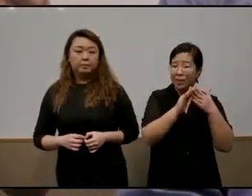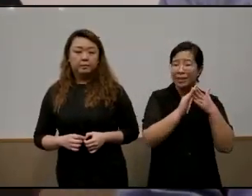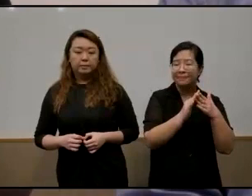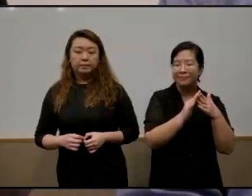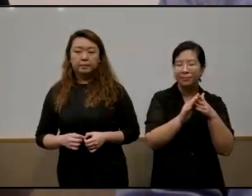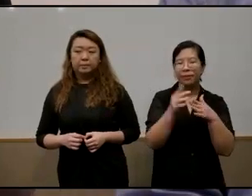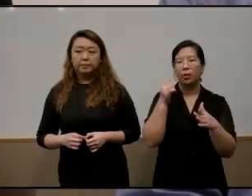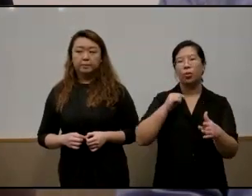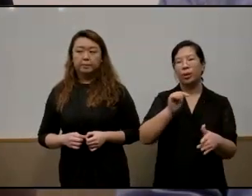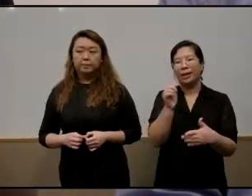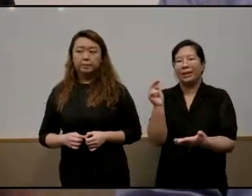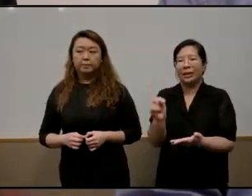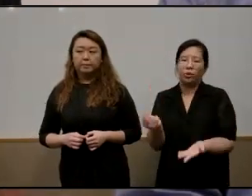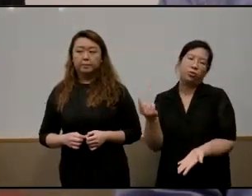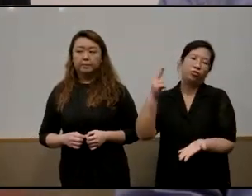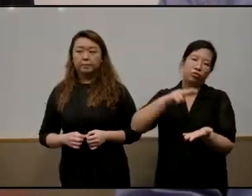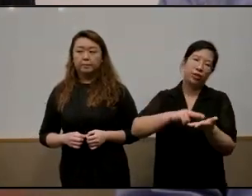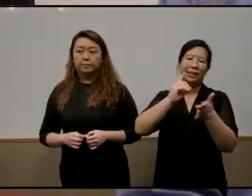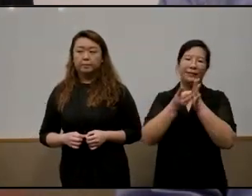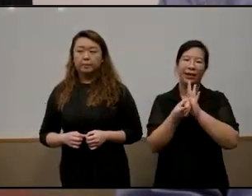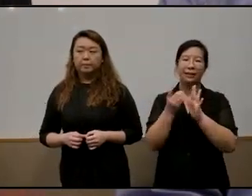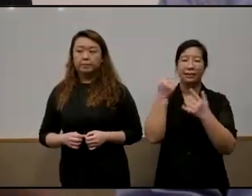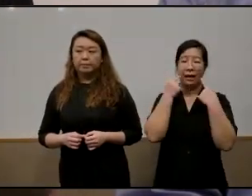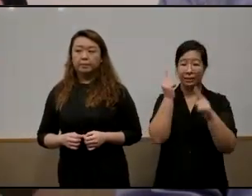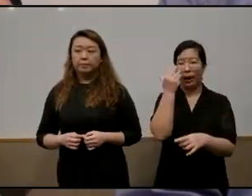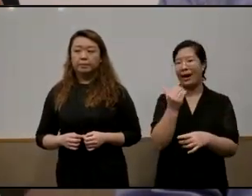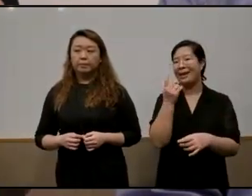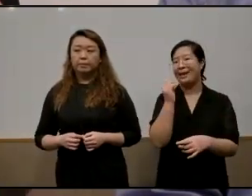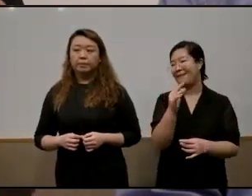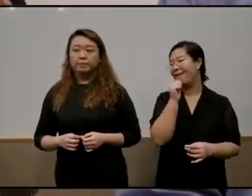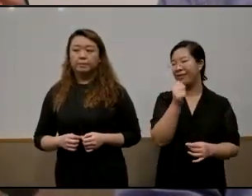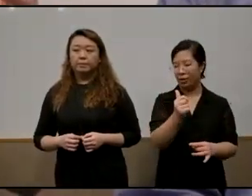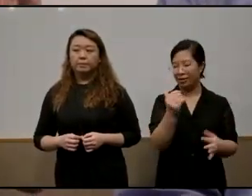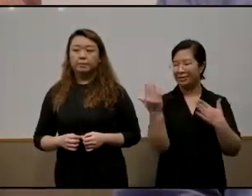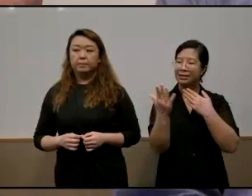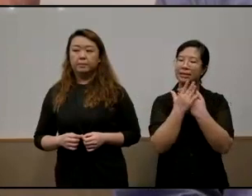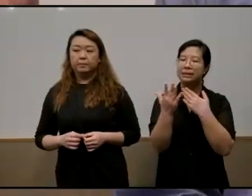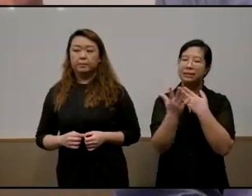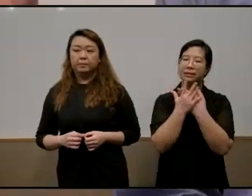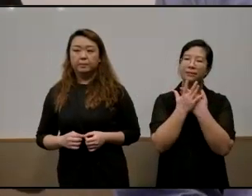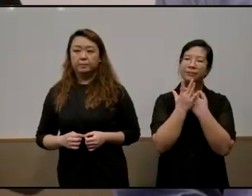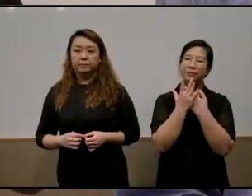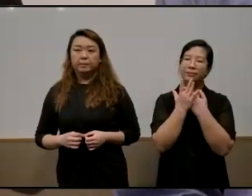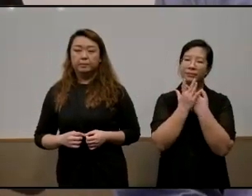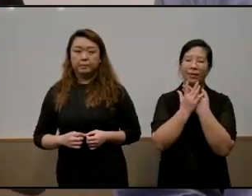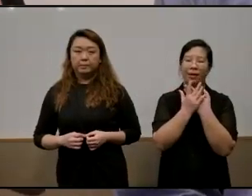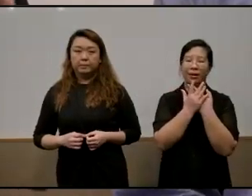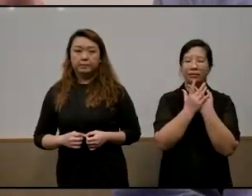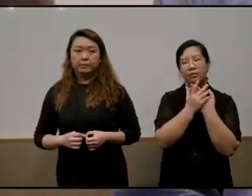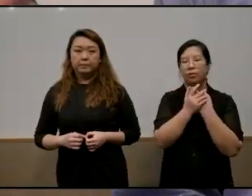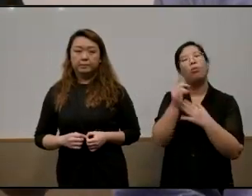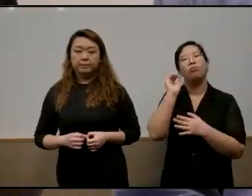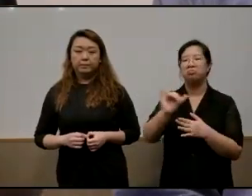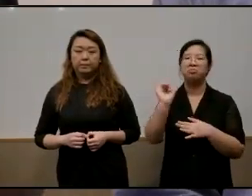so we need to redefine success because if we don't then it's very easy to come to the conclusion that